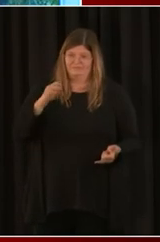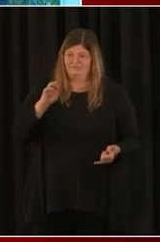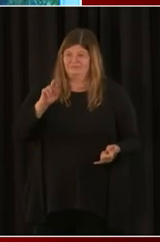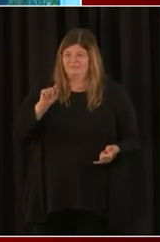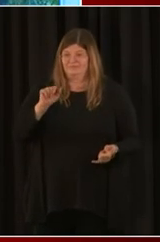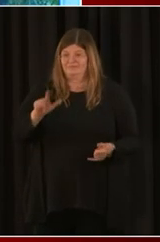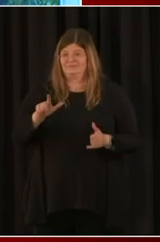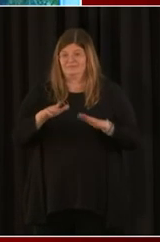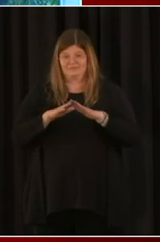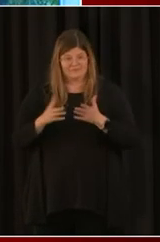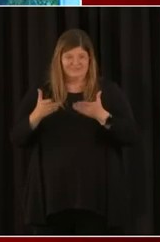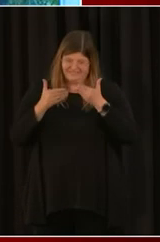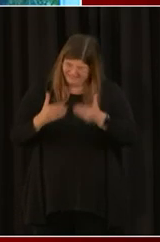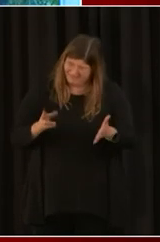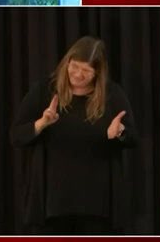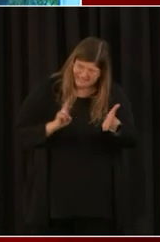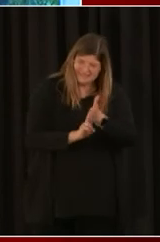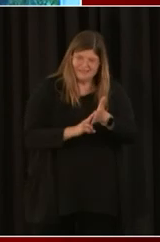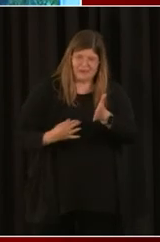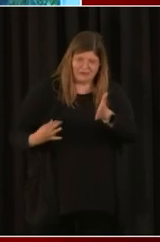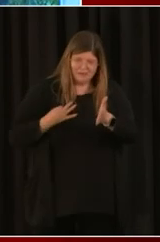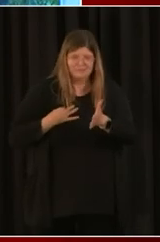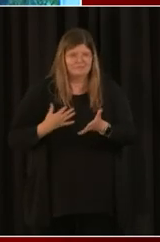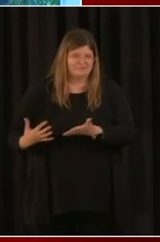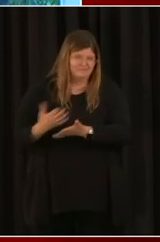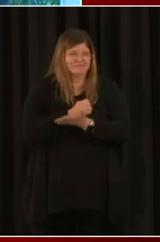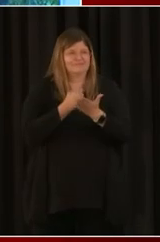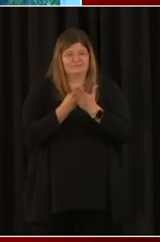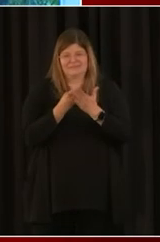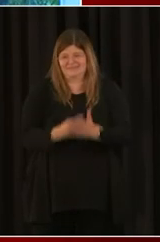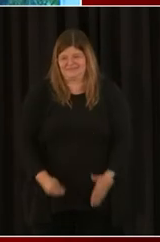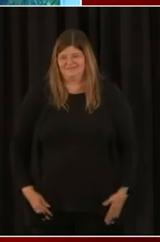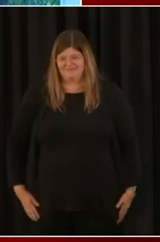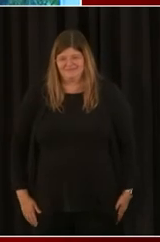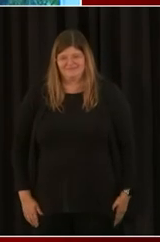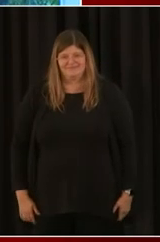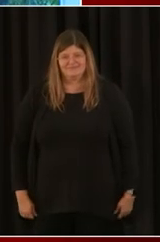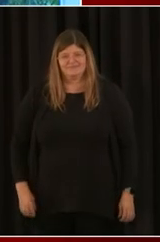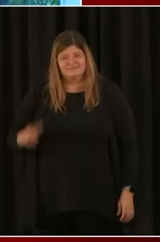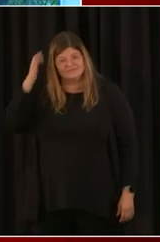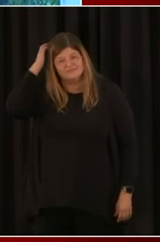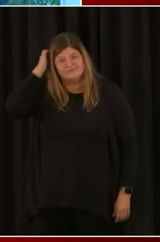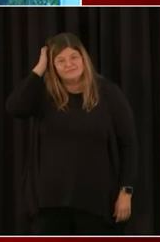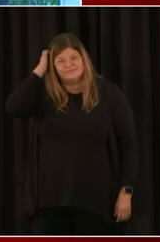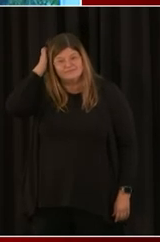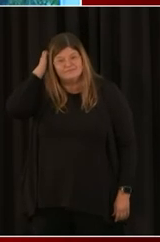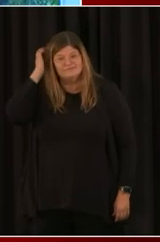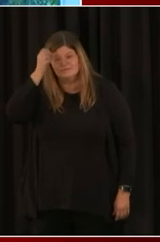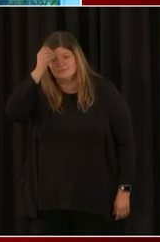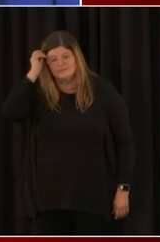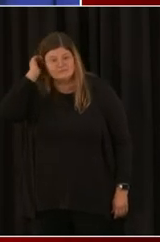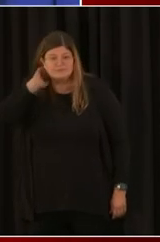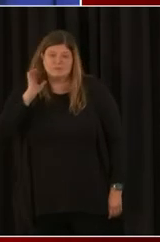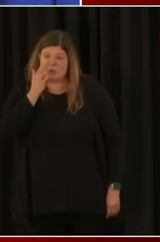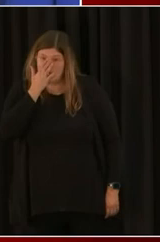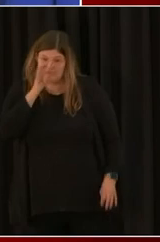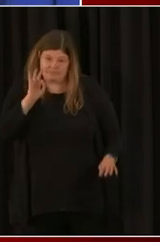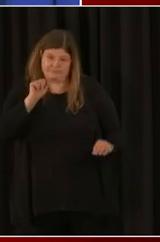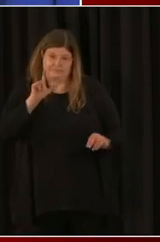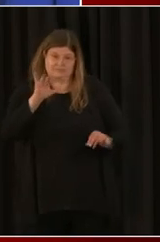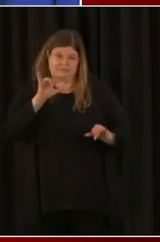go so that you can get a piece of the money. Well, I want to thank you for joining us, Mr. Johnson,